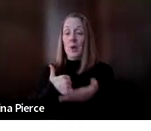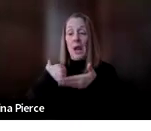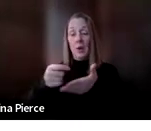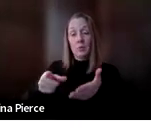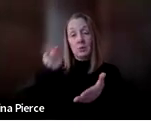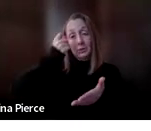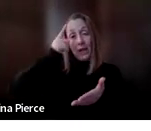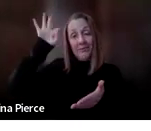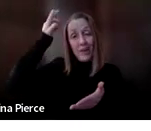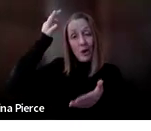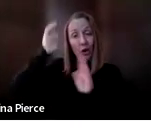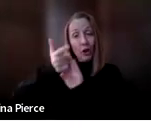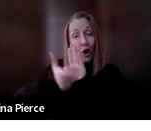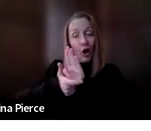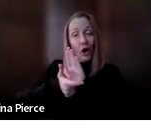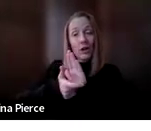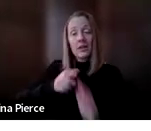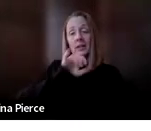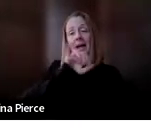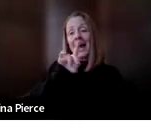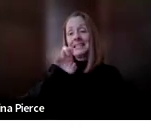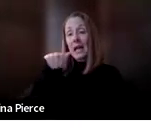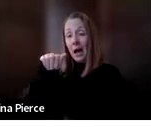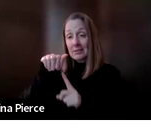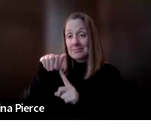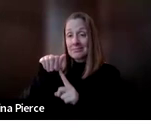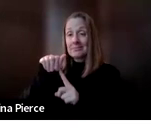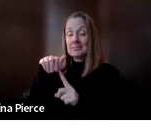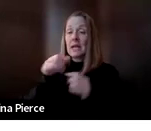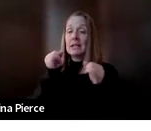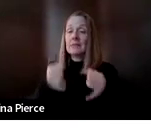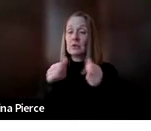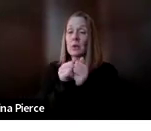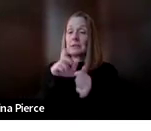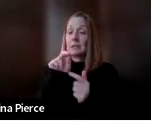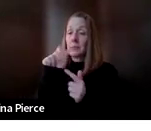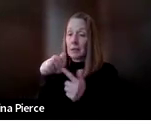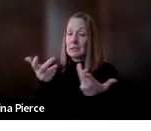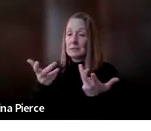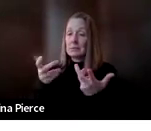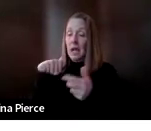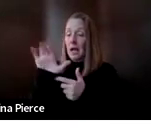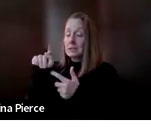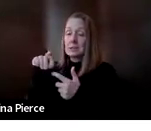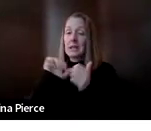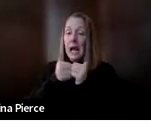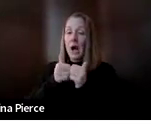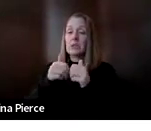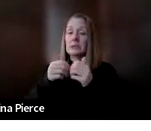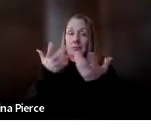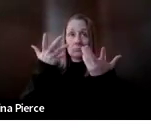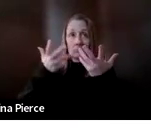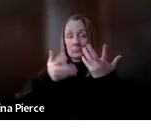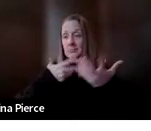Individuals with Disabilities Education Act IDEA. We help them understand what that looks like in Michigan and how that's implemented through MARSH, the Michigan